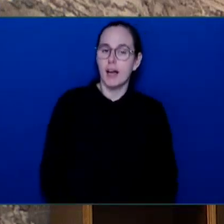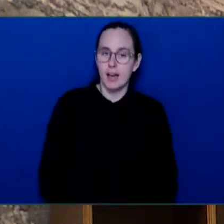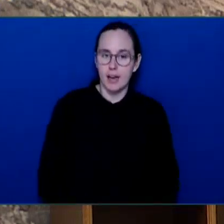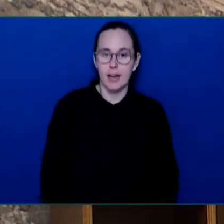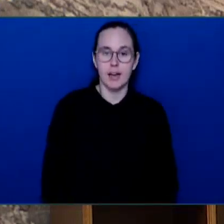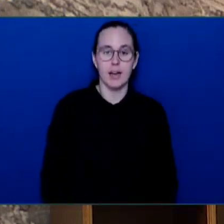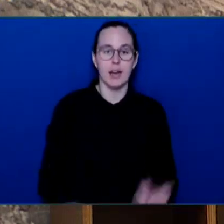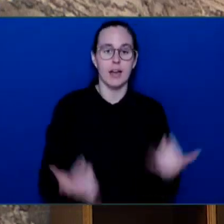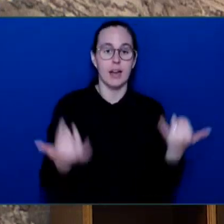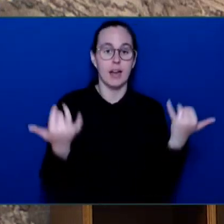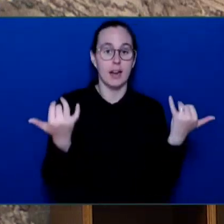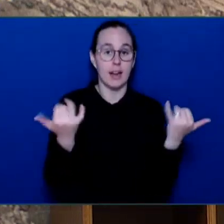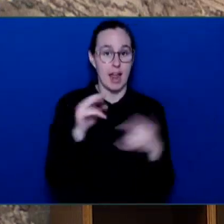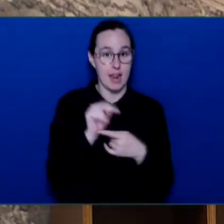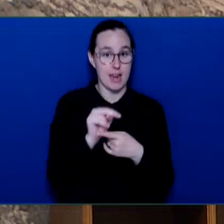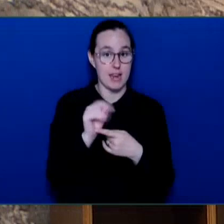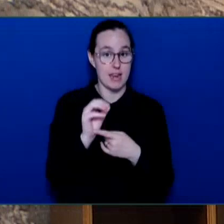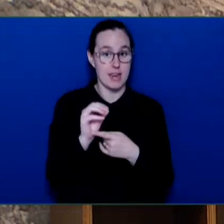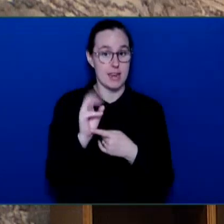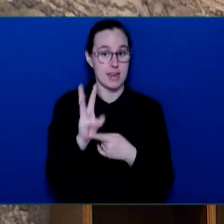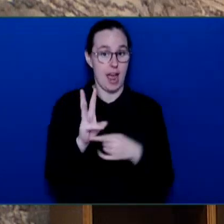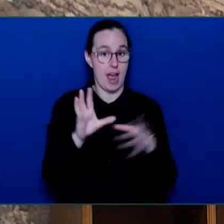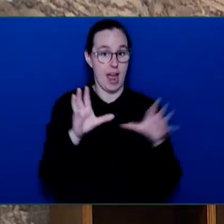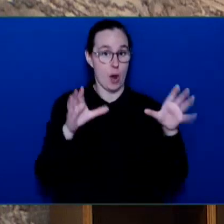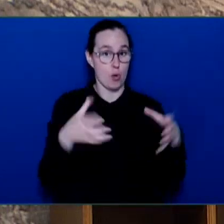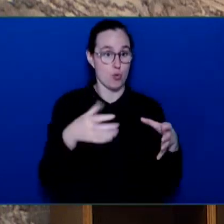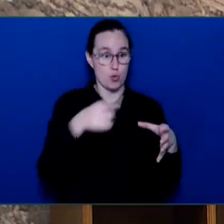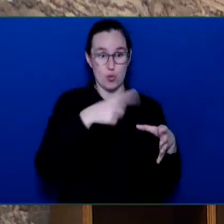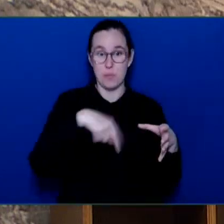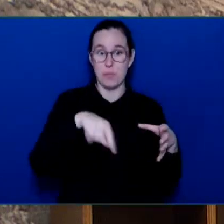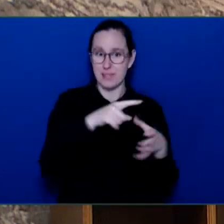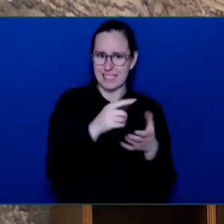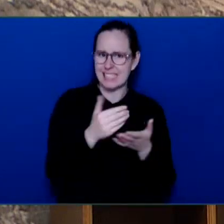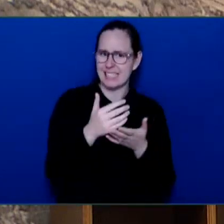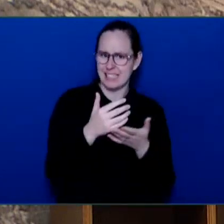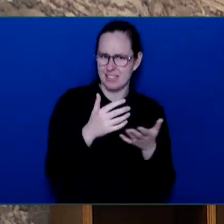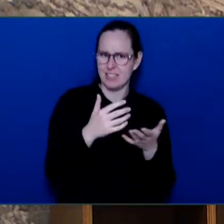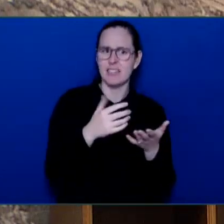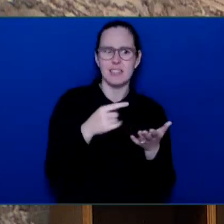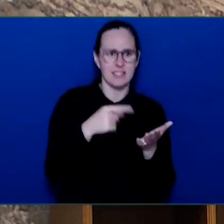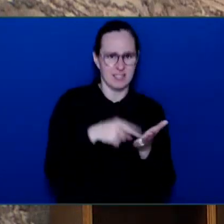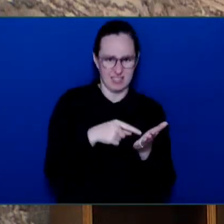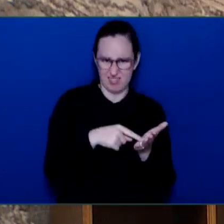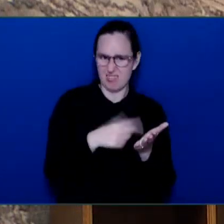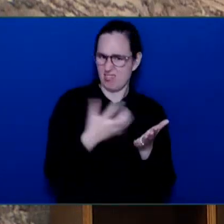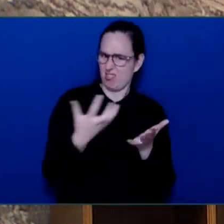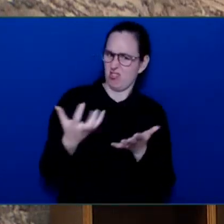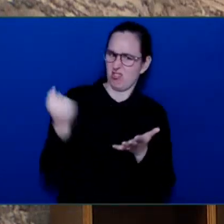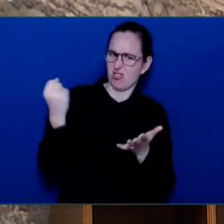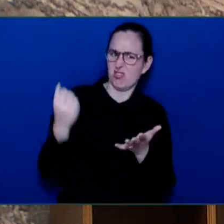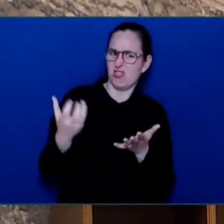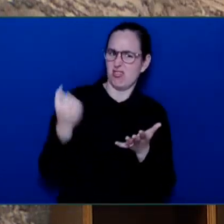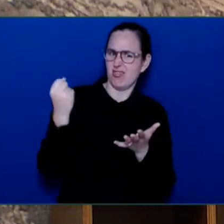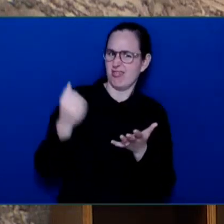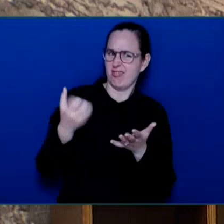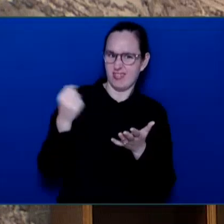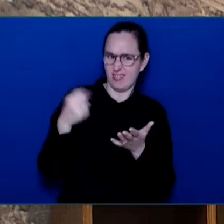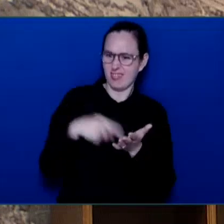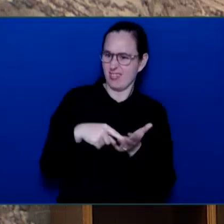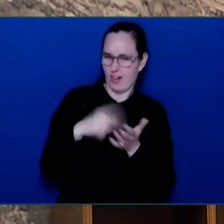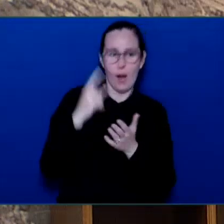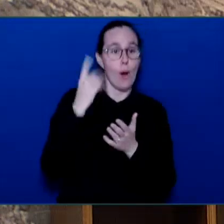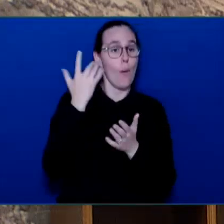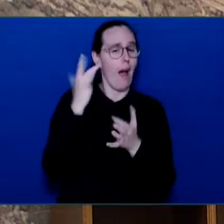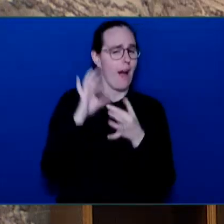NDP government communication contracts and NDP caucus advertising. The Premier's appointment of Marie de la Mattia,